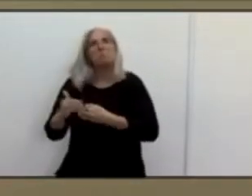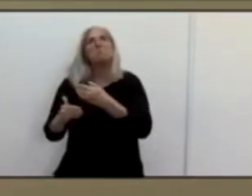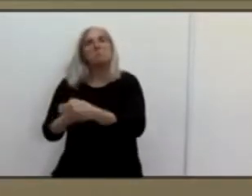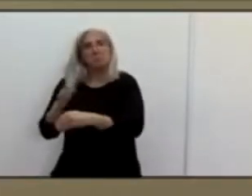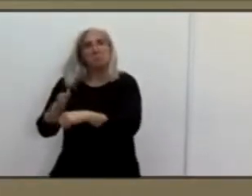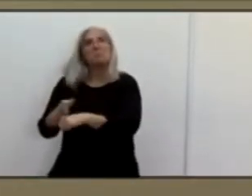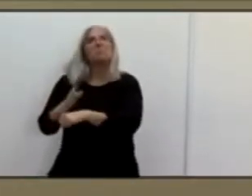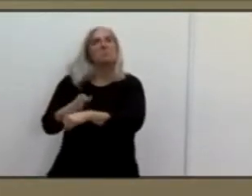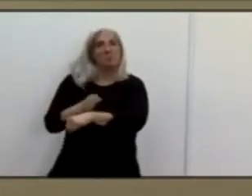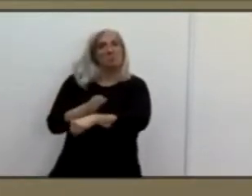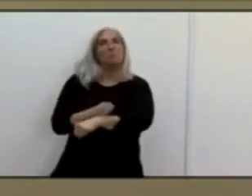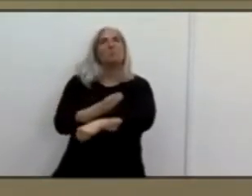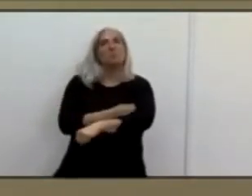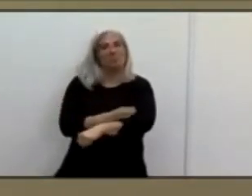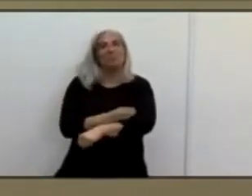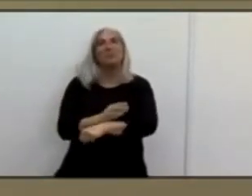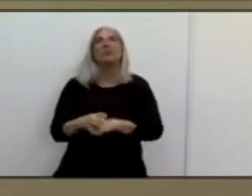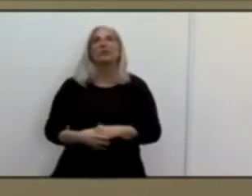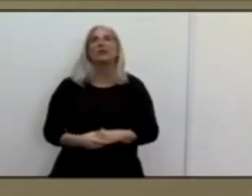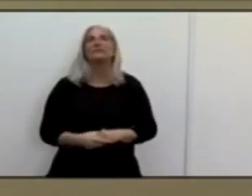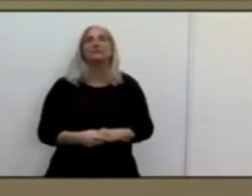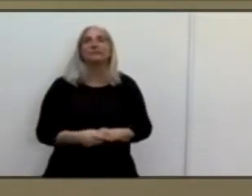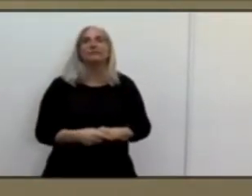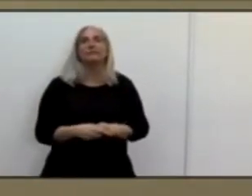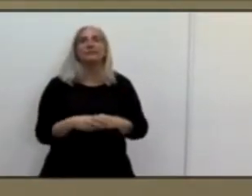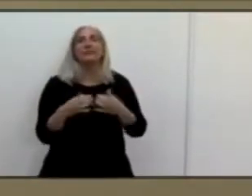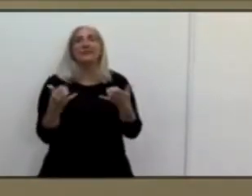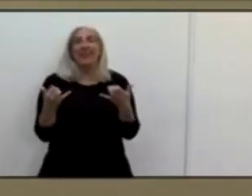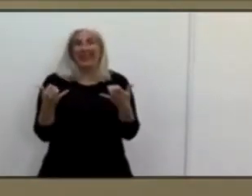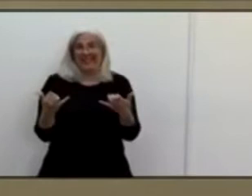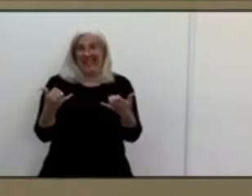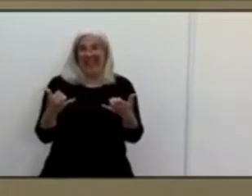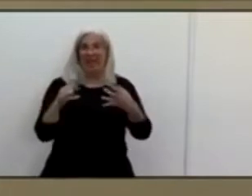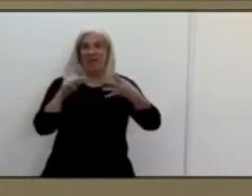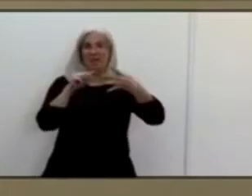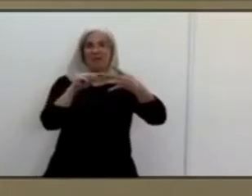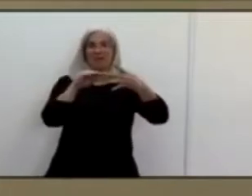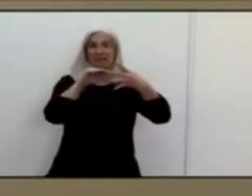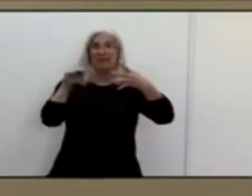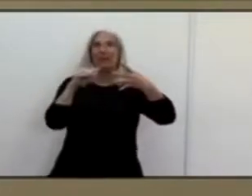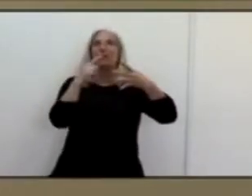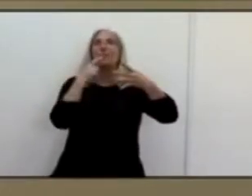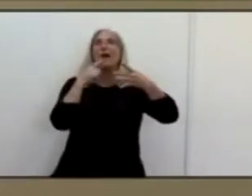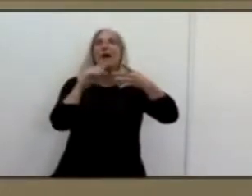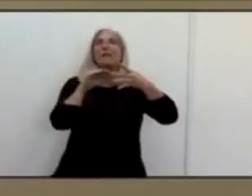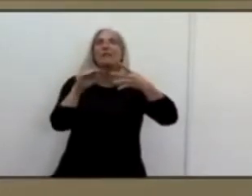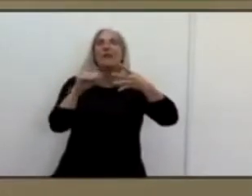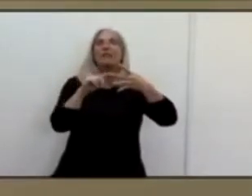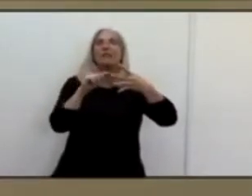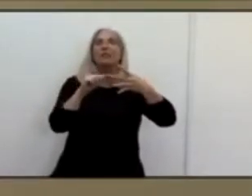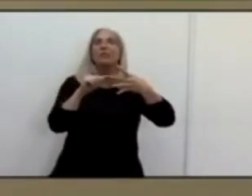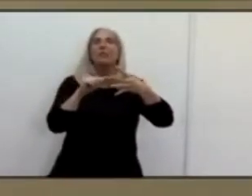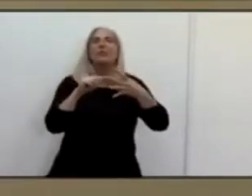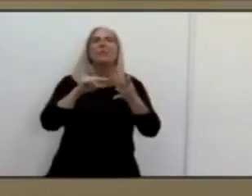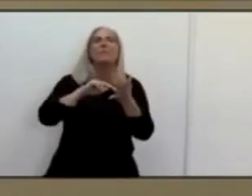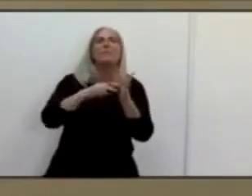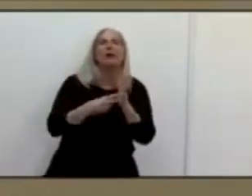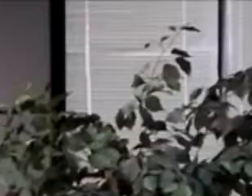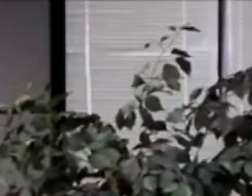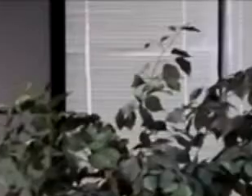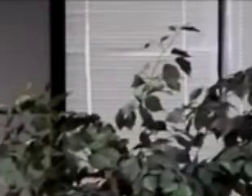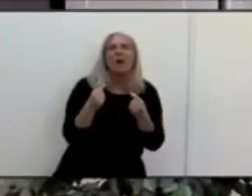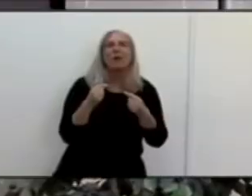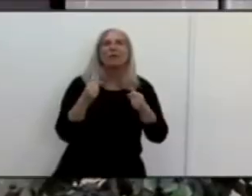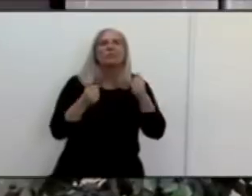to be in the in the red risk level in the red tier. What does that mean in terms of what businesses are allowed? So